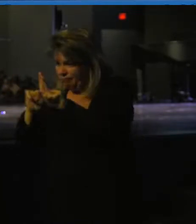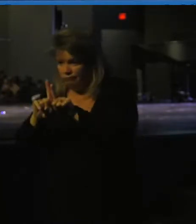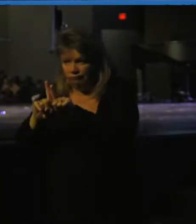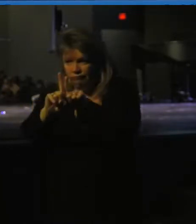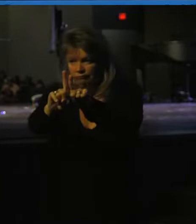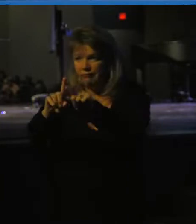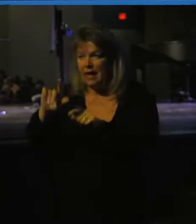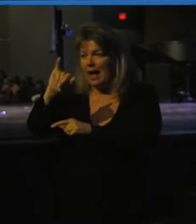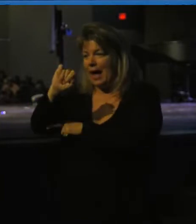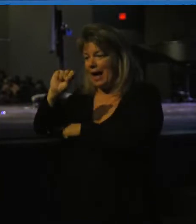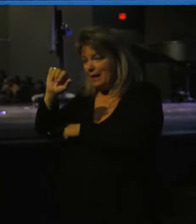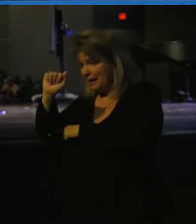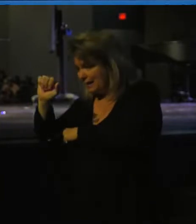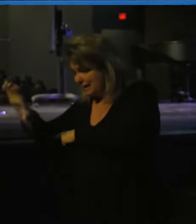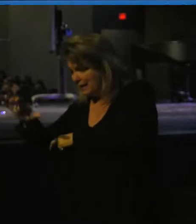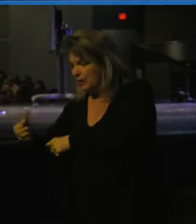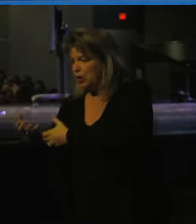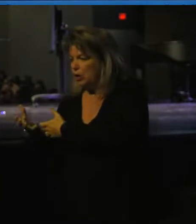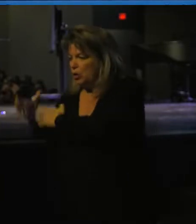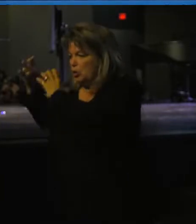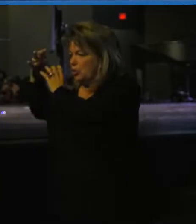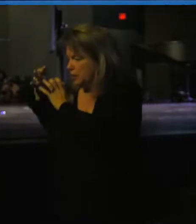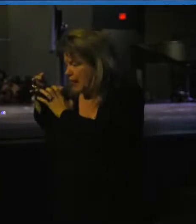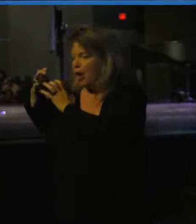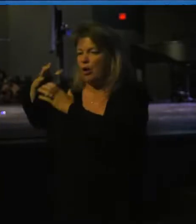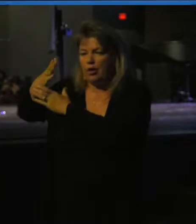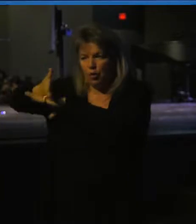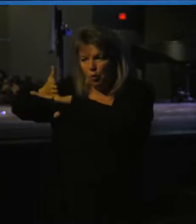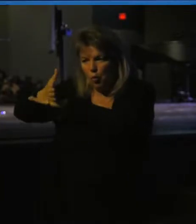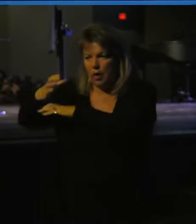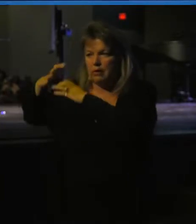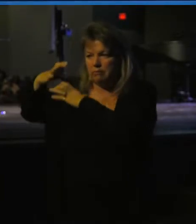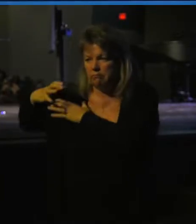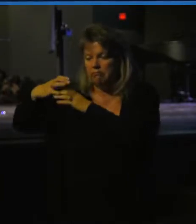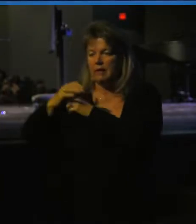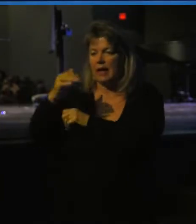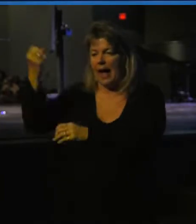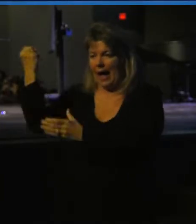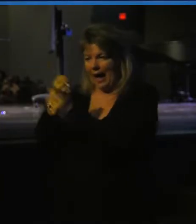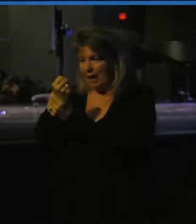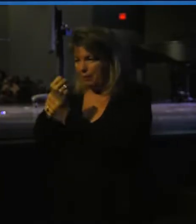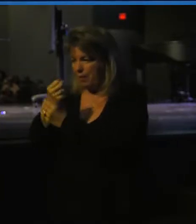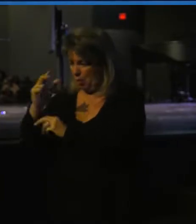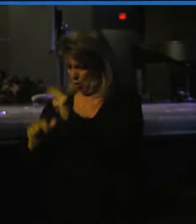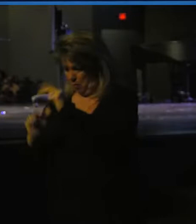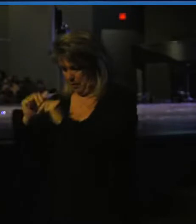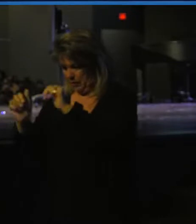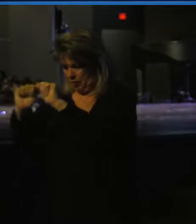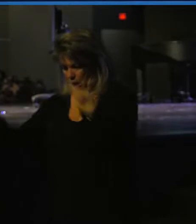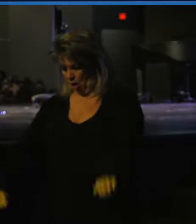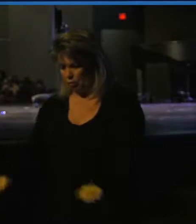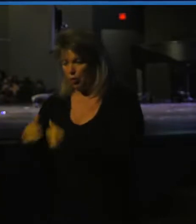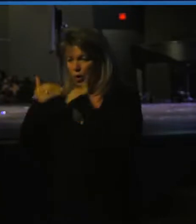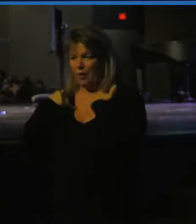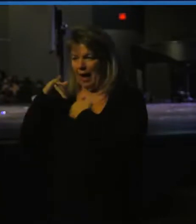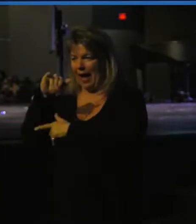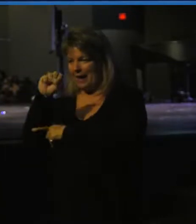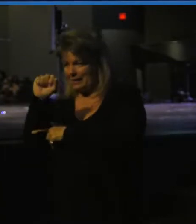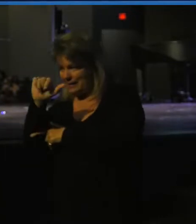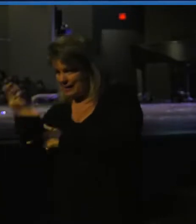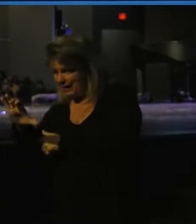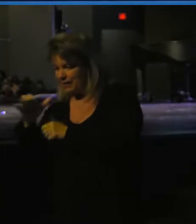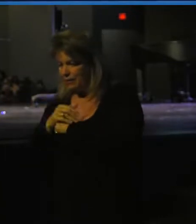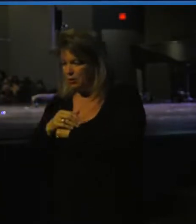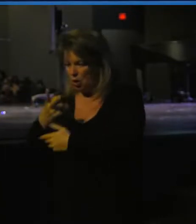You have Isaac who's carrying the wood on his back. You have Abraham who builds the altar. You have Isaac who